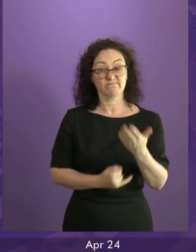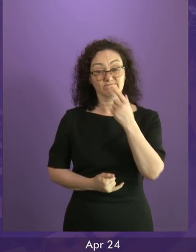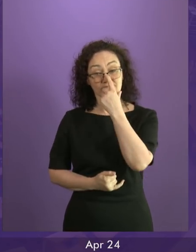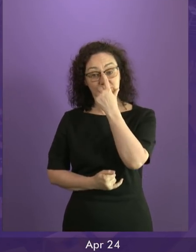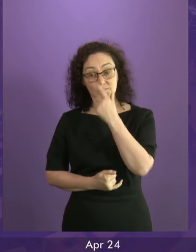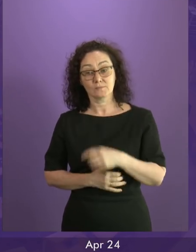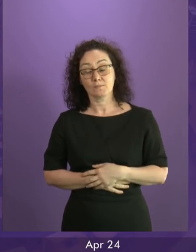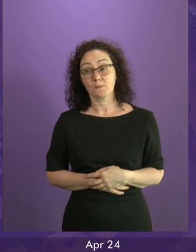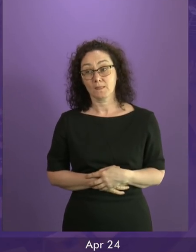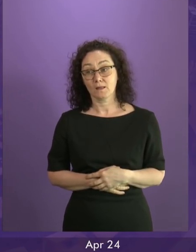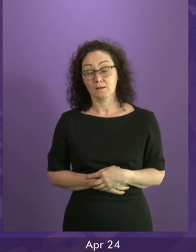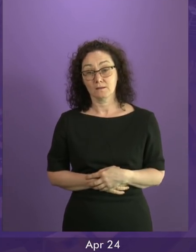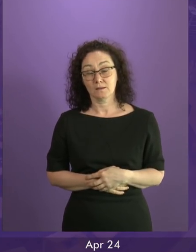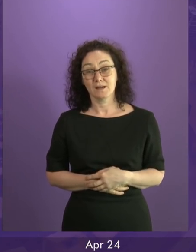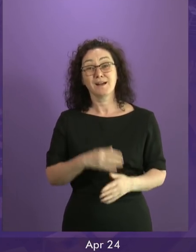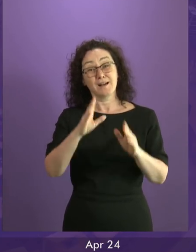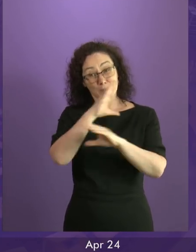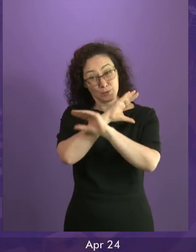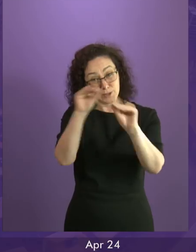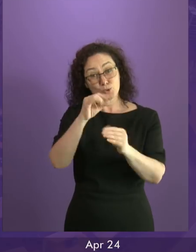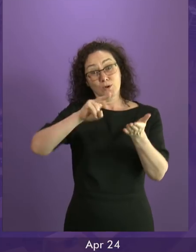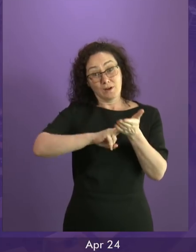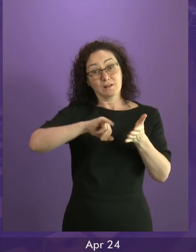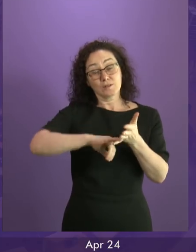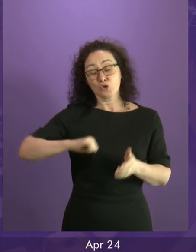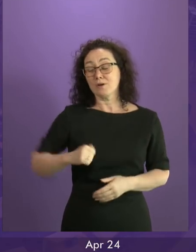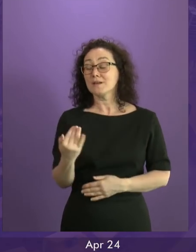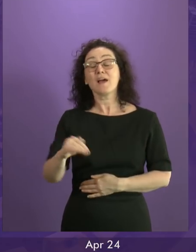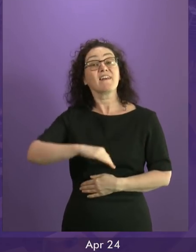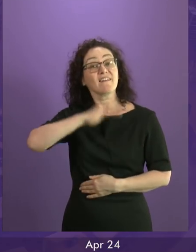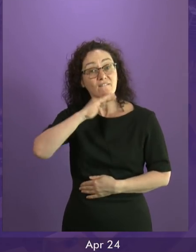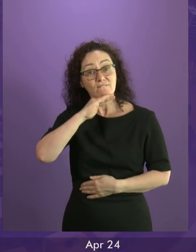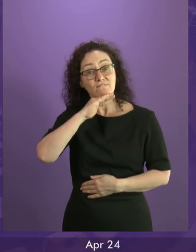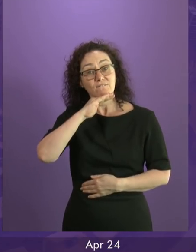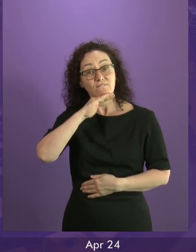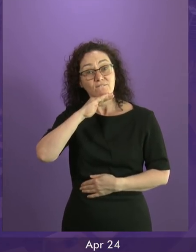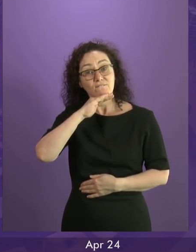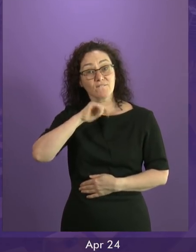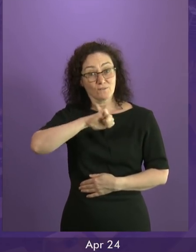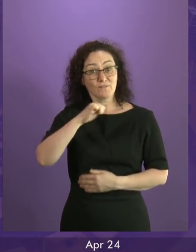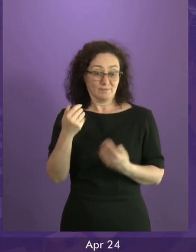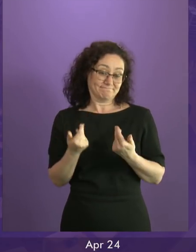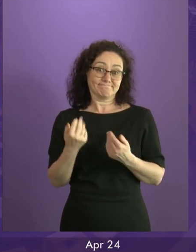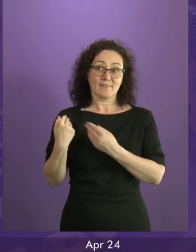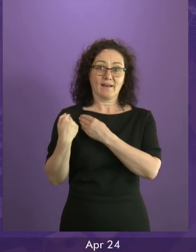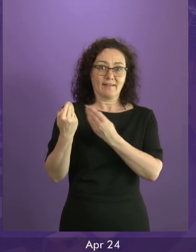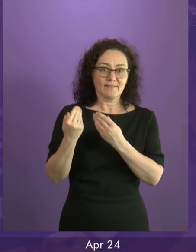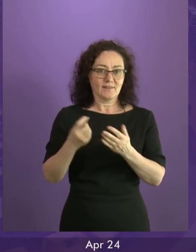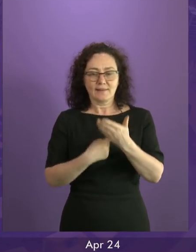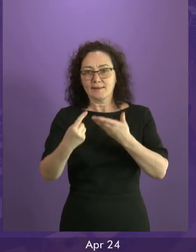Scotland has had enough of constitutional politics and division. With the SNP, more of it is now utterly and clearly inevitable.